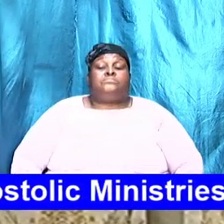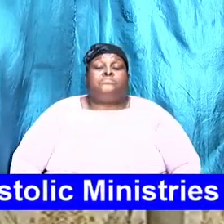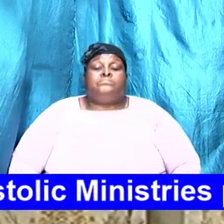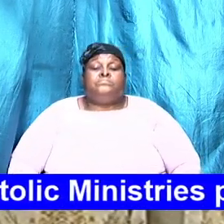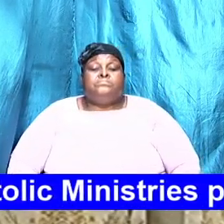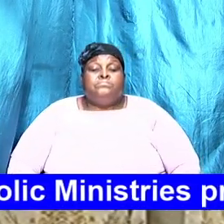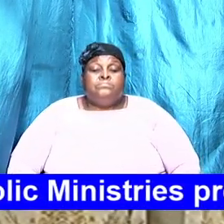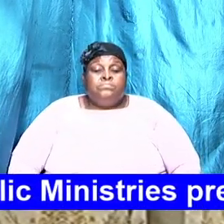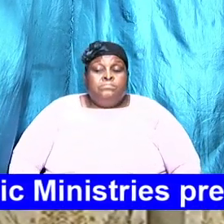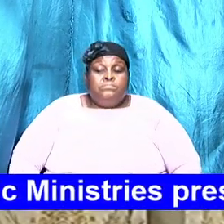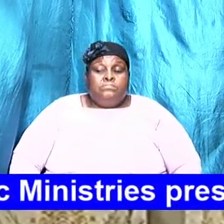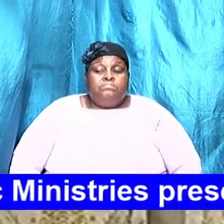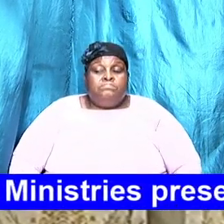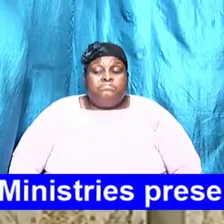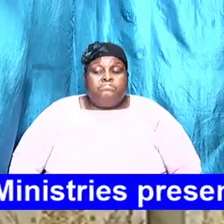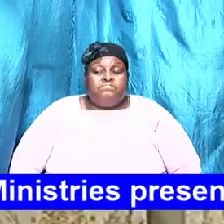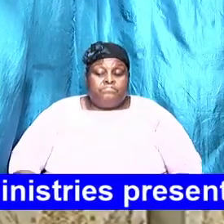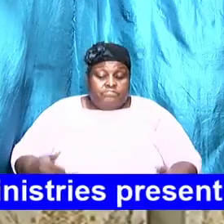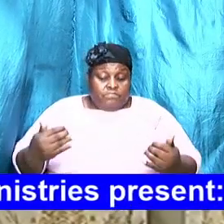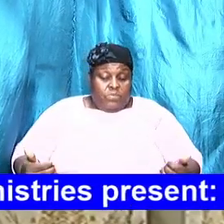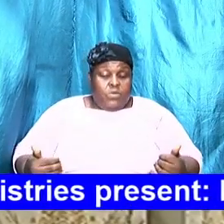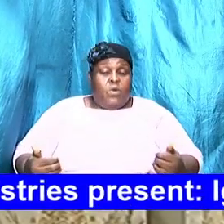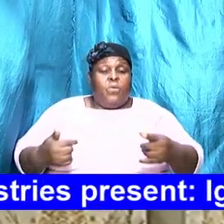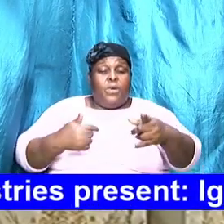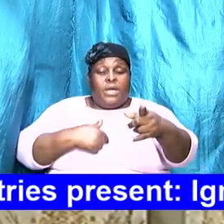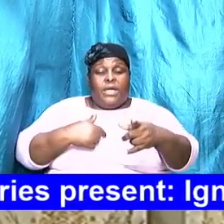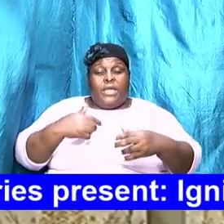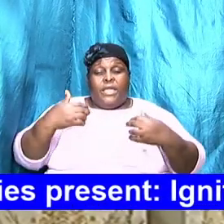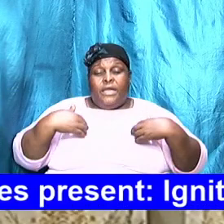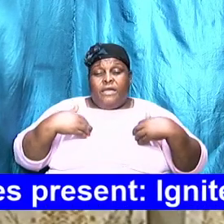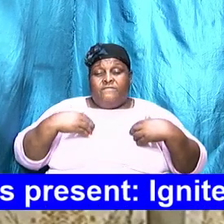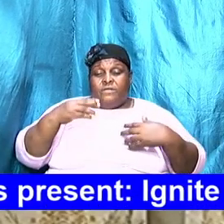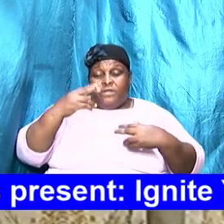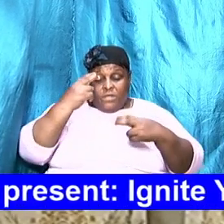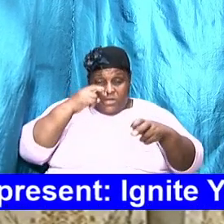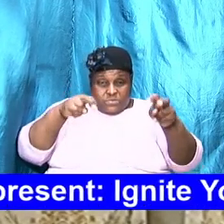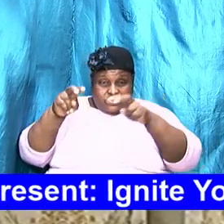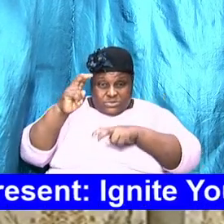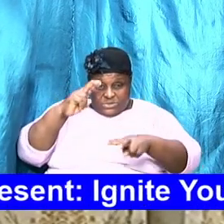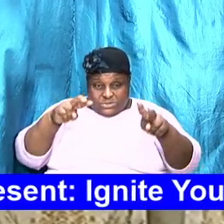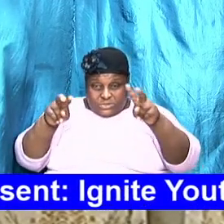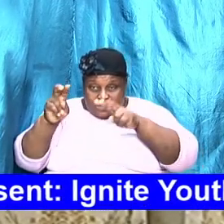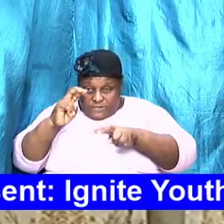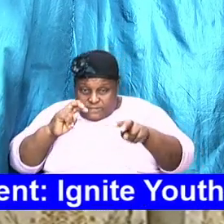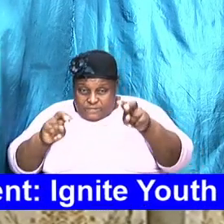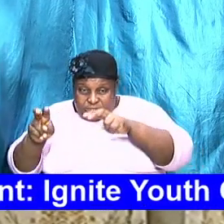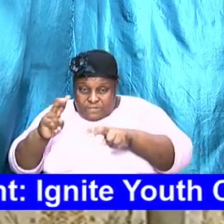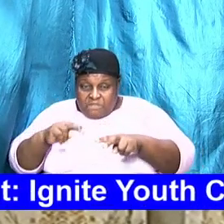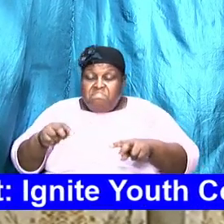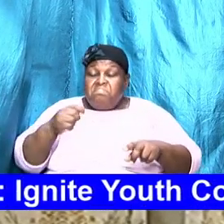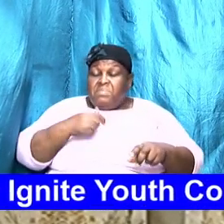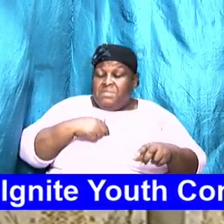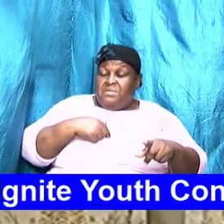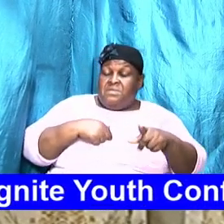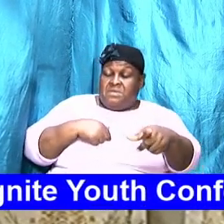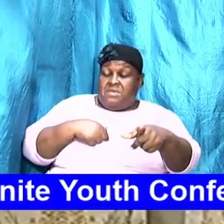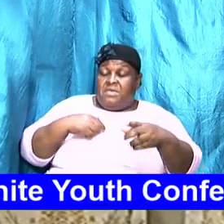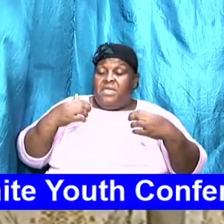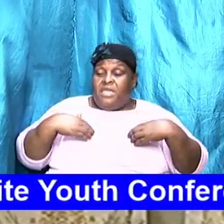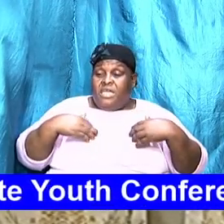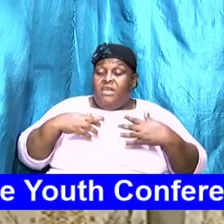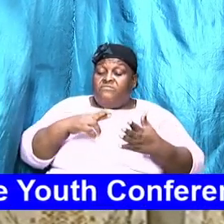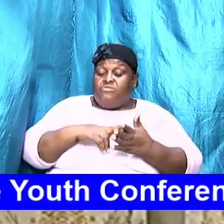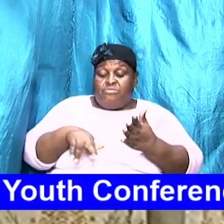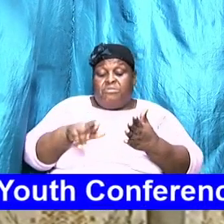observed, I have read, I have